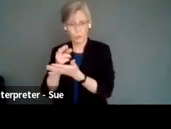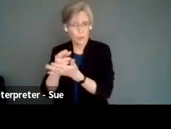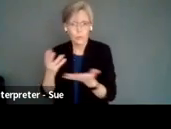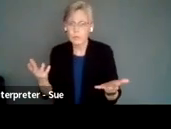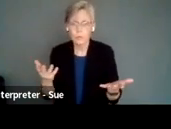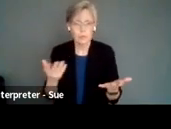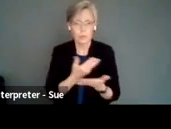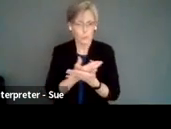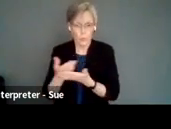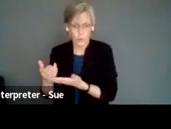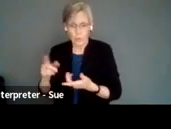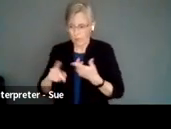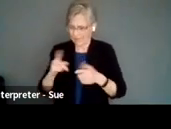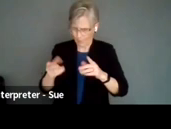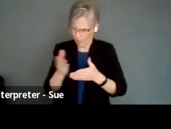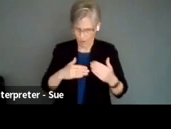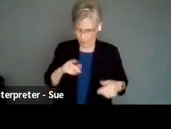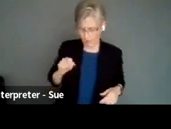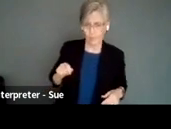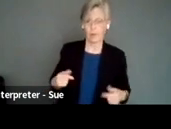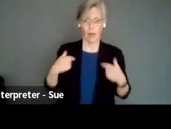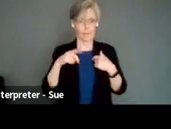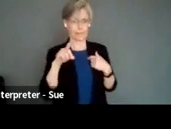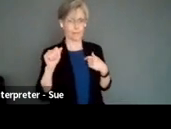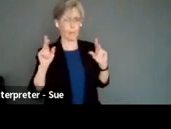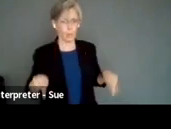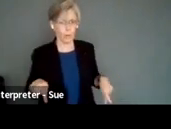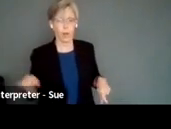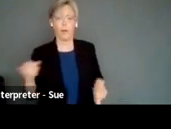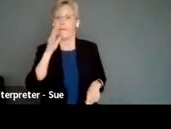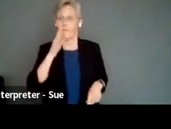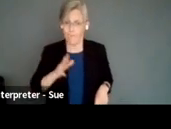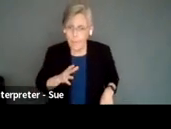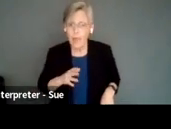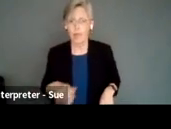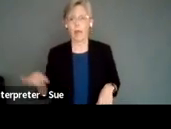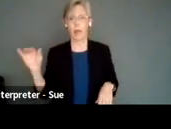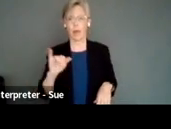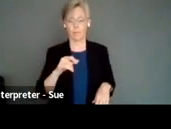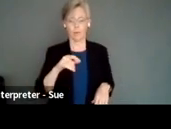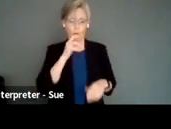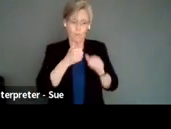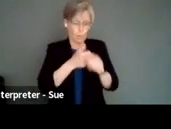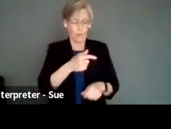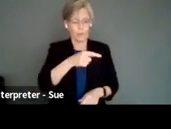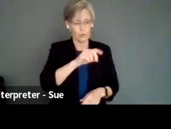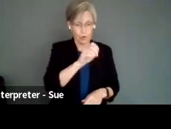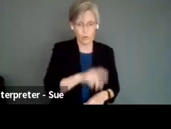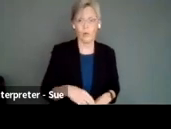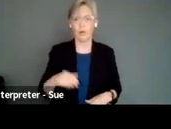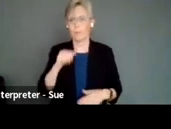aspects of our disability. So I am a disabled person, but I'm also female. I'm also gender nonconforming. I'm also